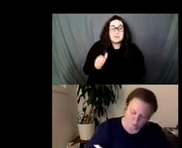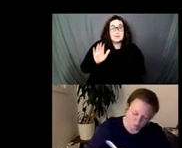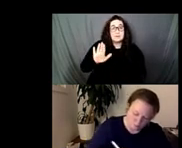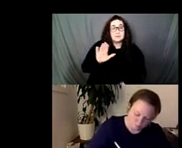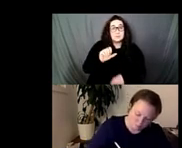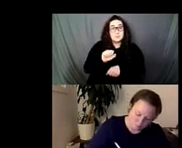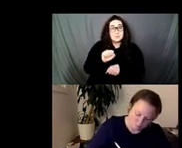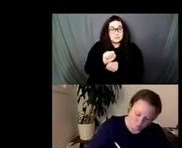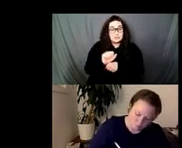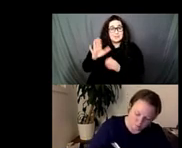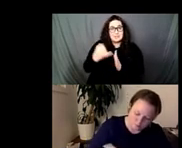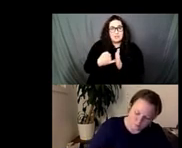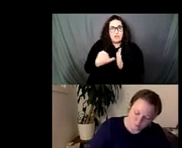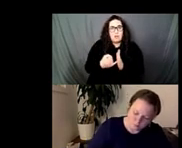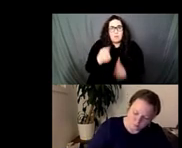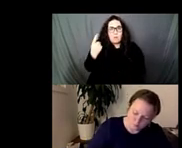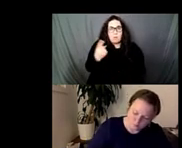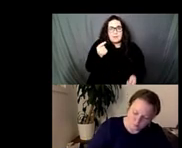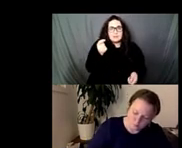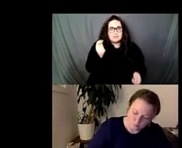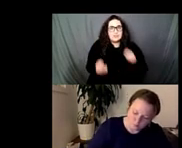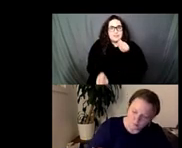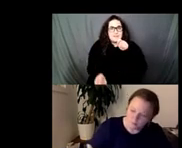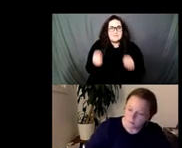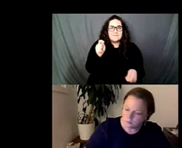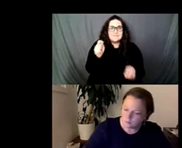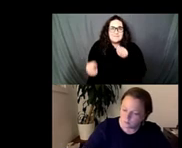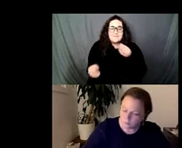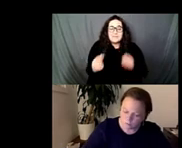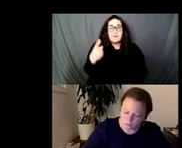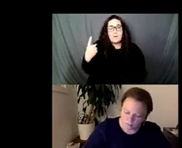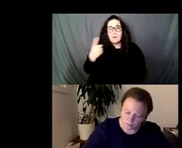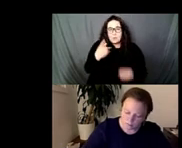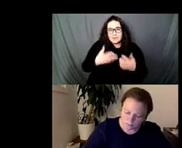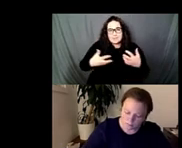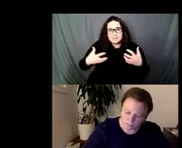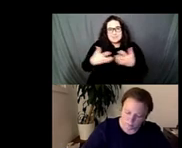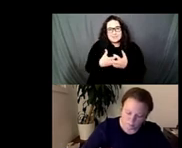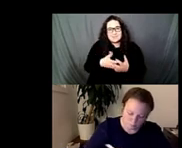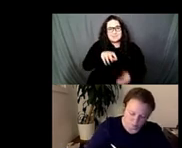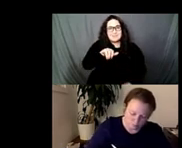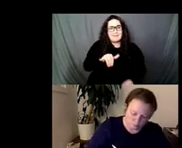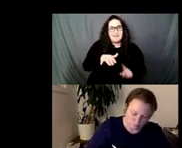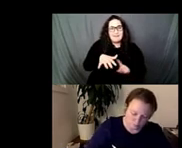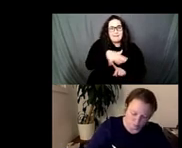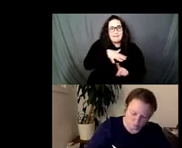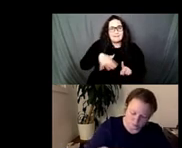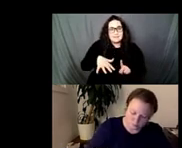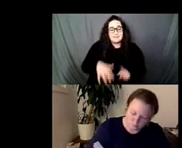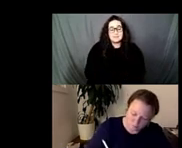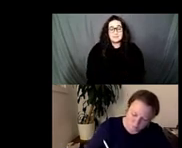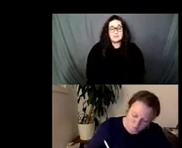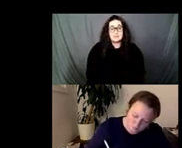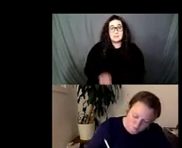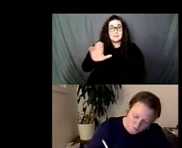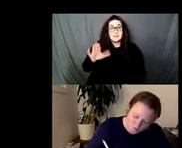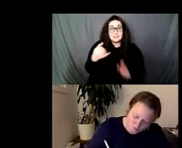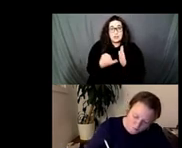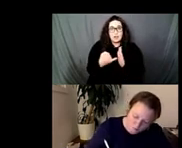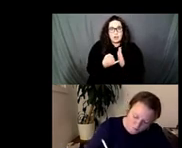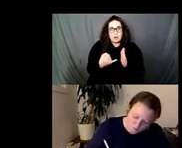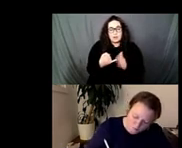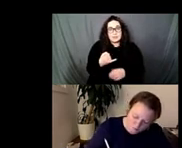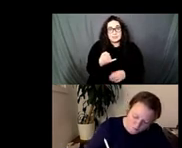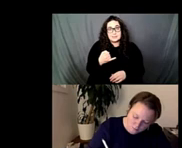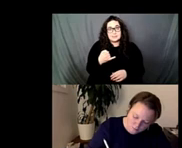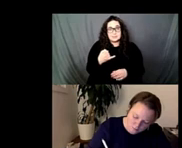to be adapted in context to the context that it worked in so the work is designed to actually adapt and an example that I can give is that you